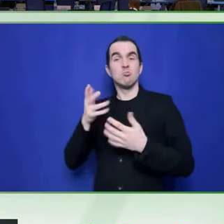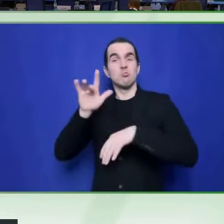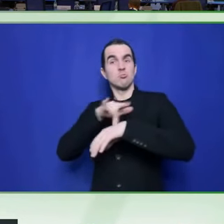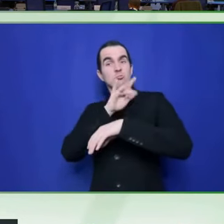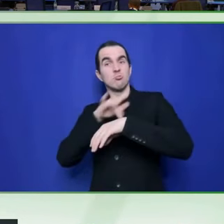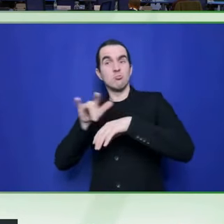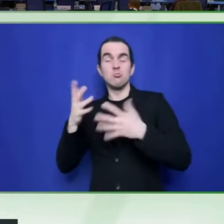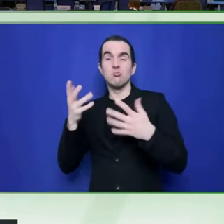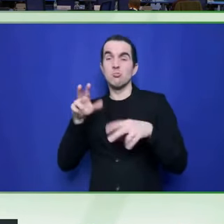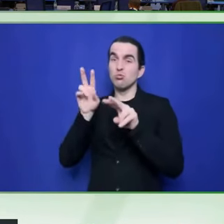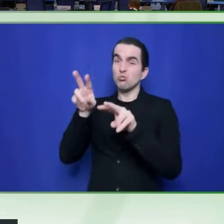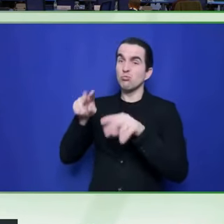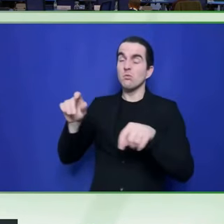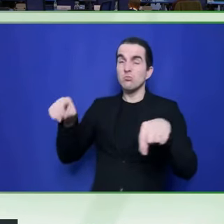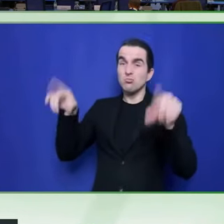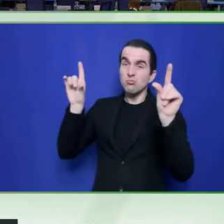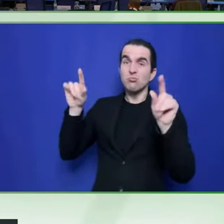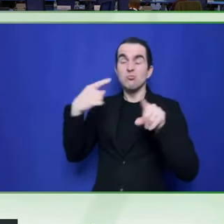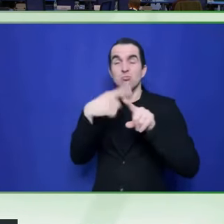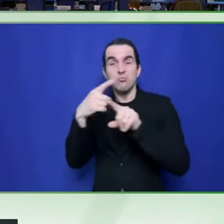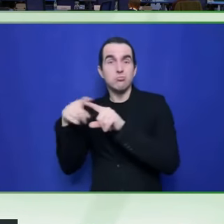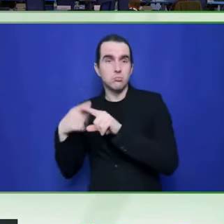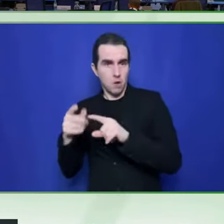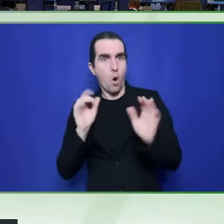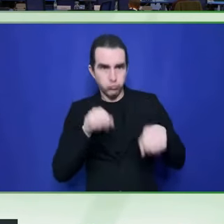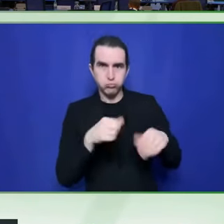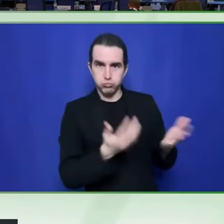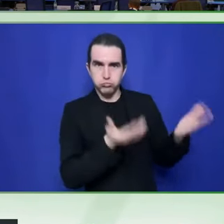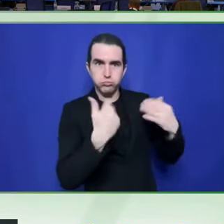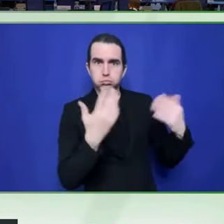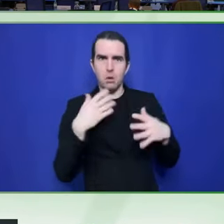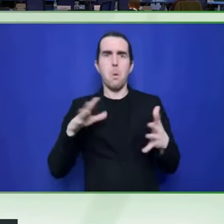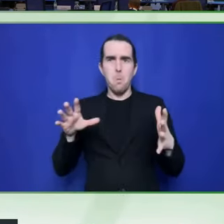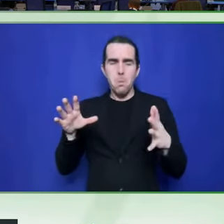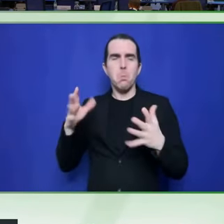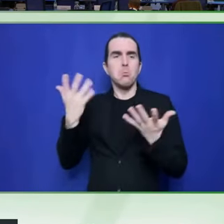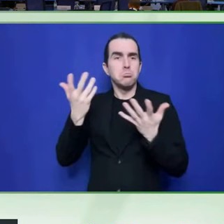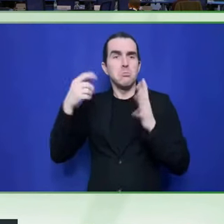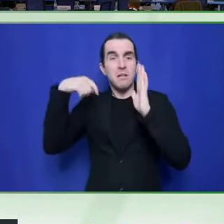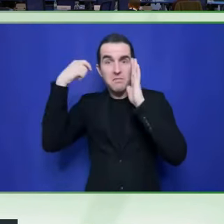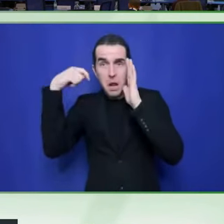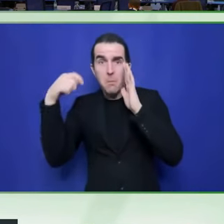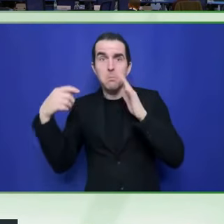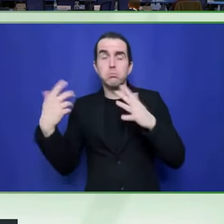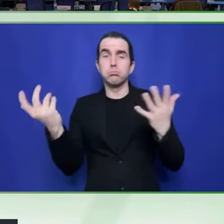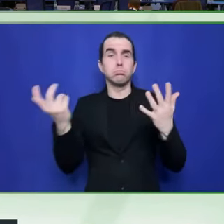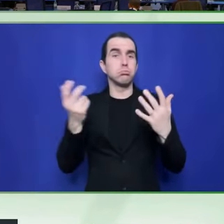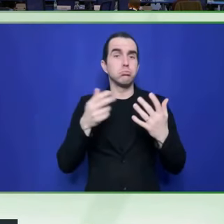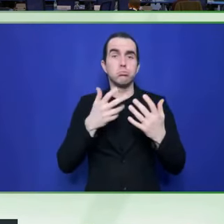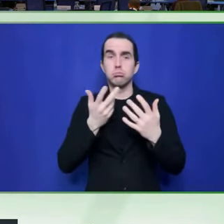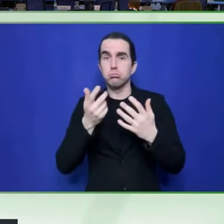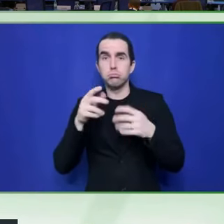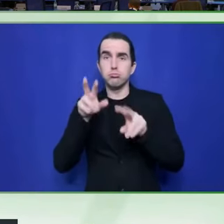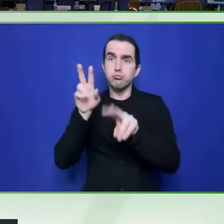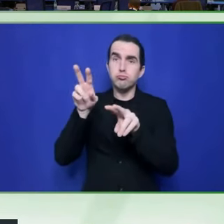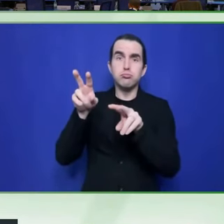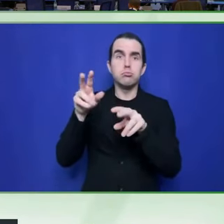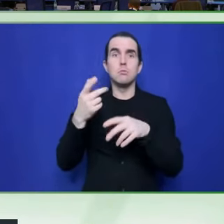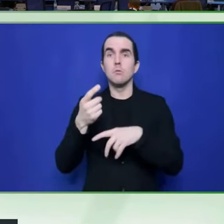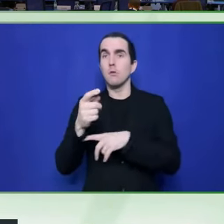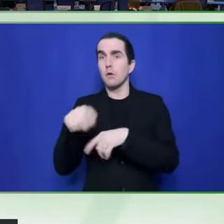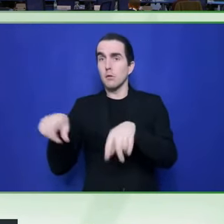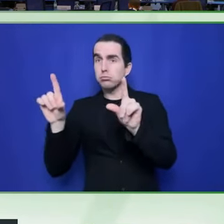like dramas on TV, which, which talks about persons with disability disabilities, uh, not in a non-serious way.